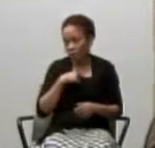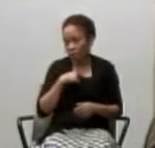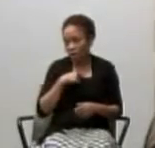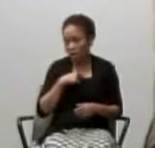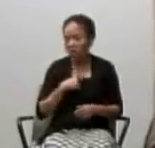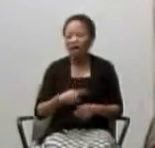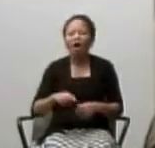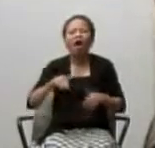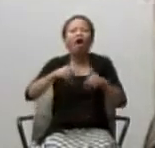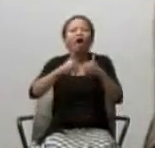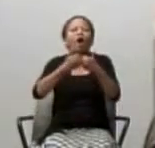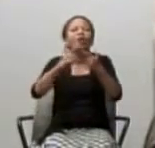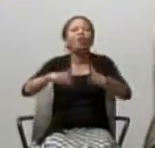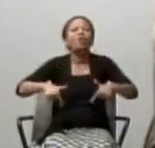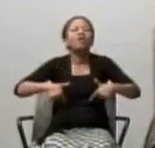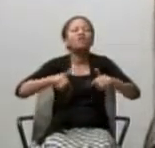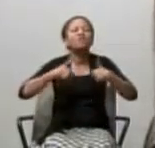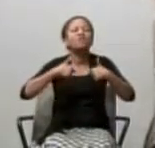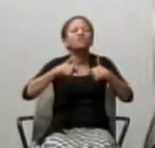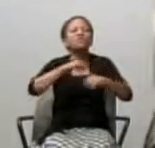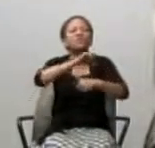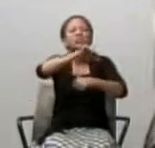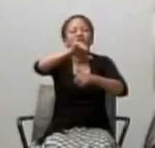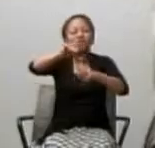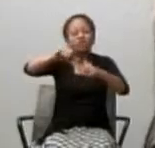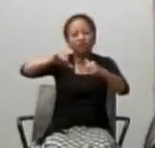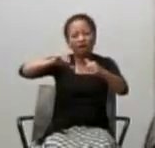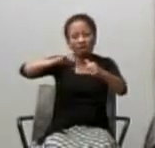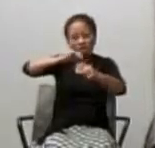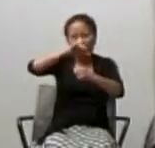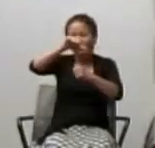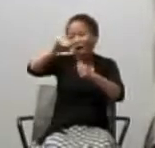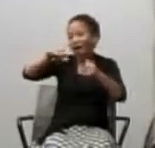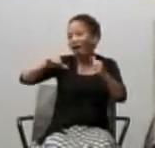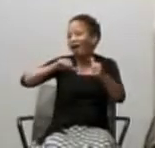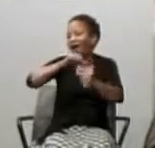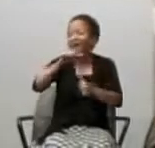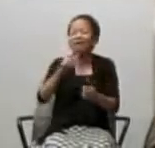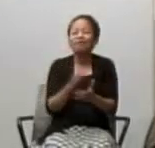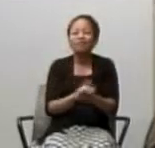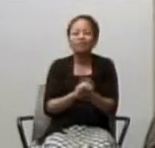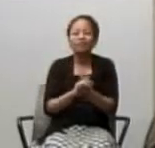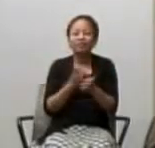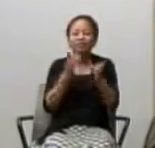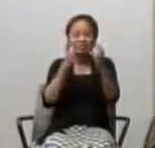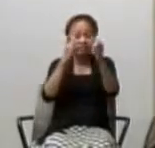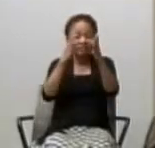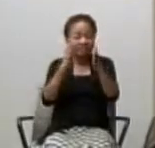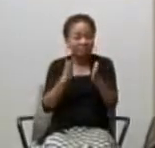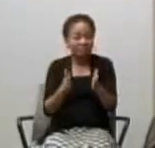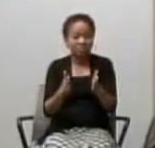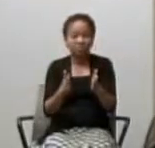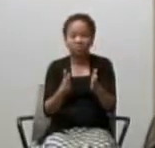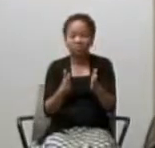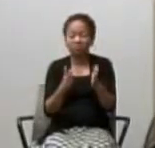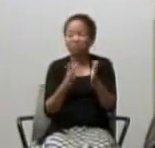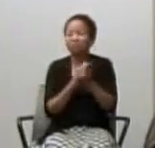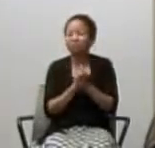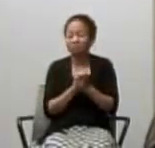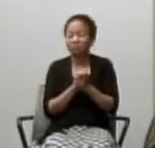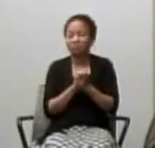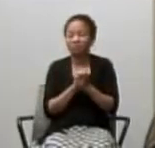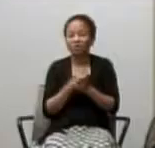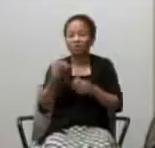disciples can be signs of hope for those whose lives all of us are imperfect. That we can